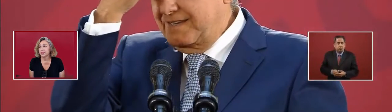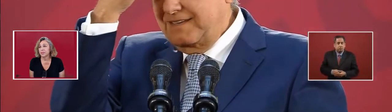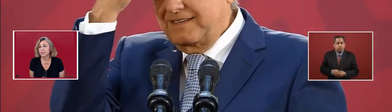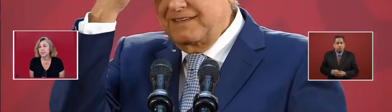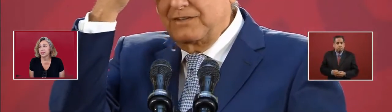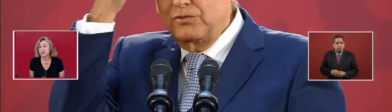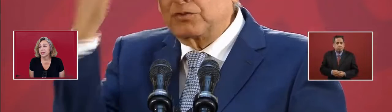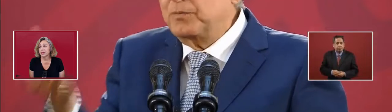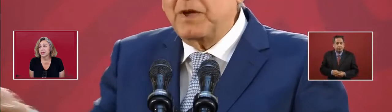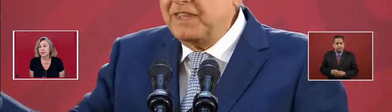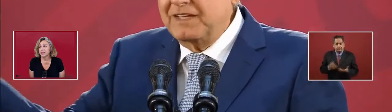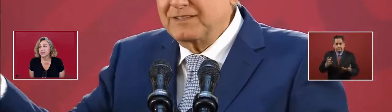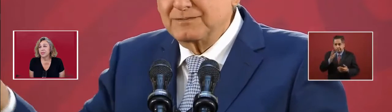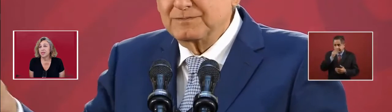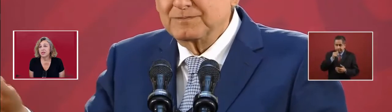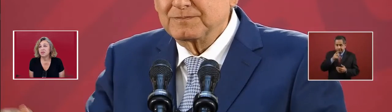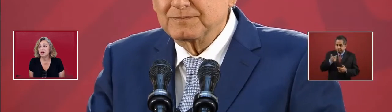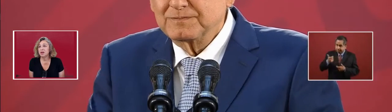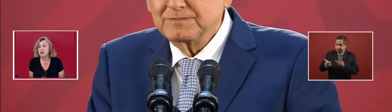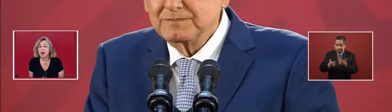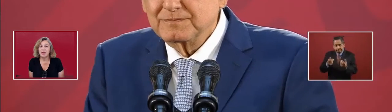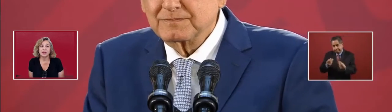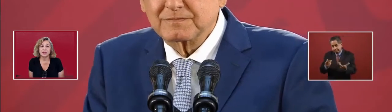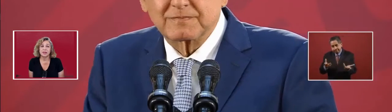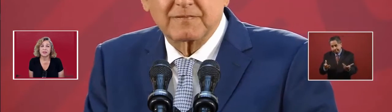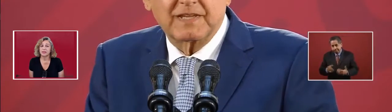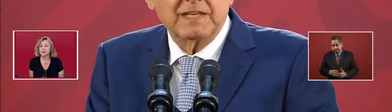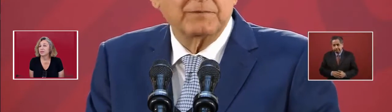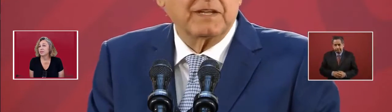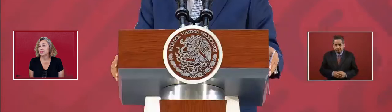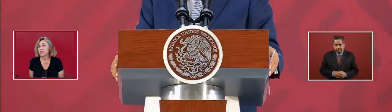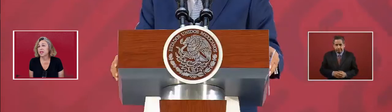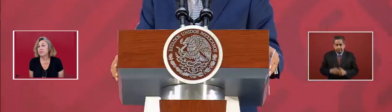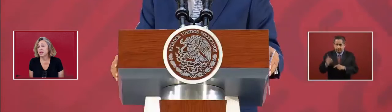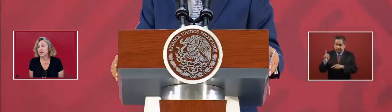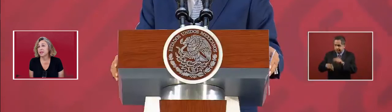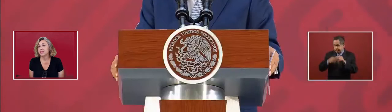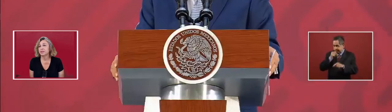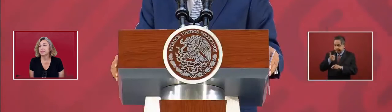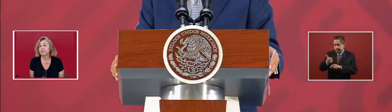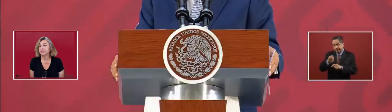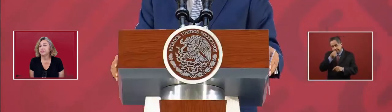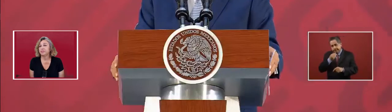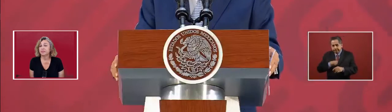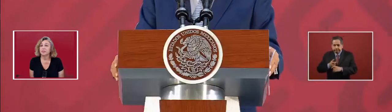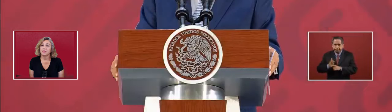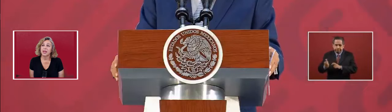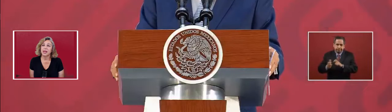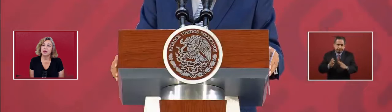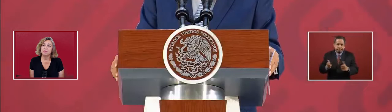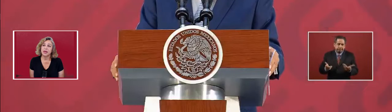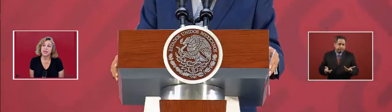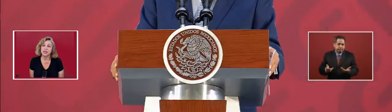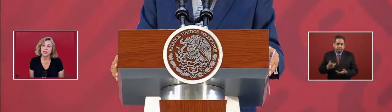you cannot eliminate. Imagine